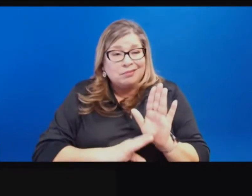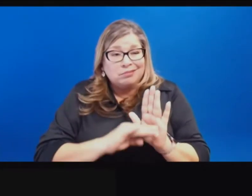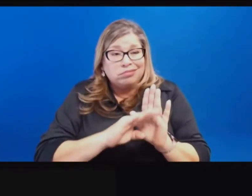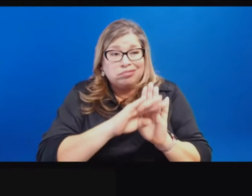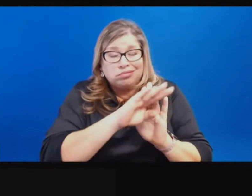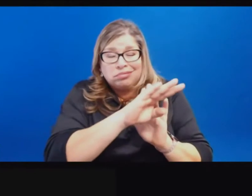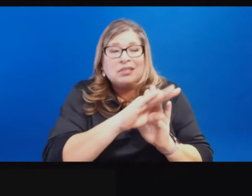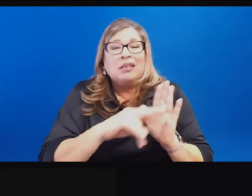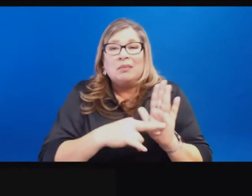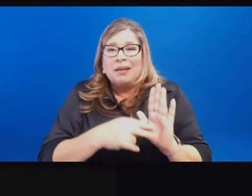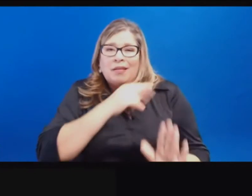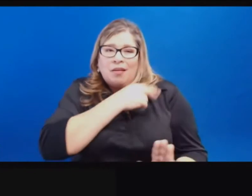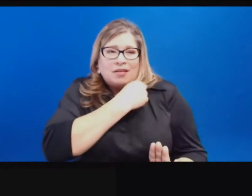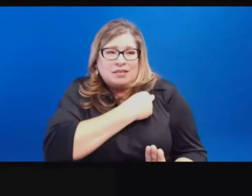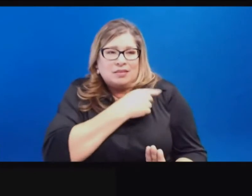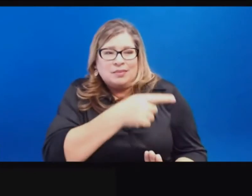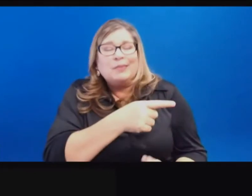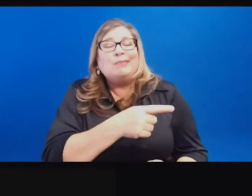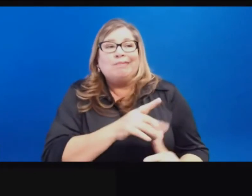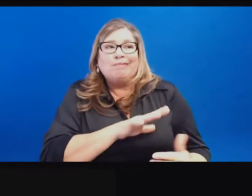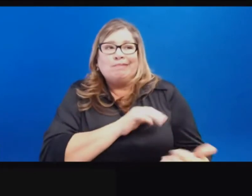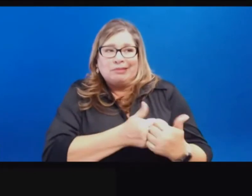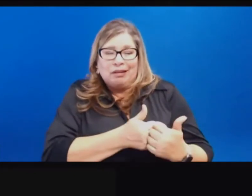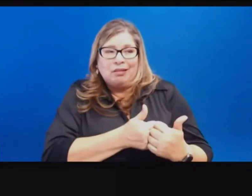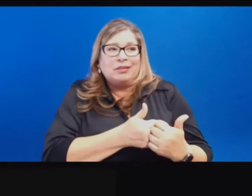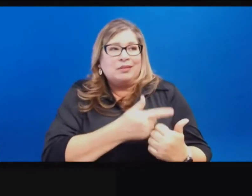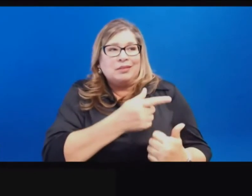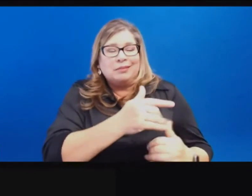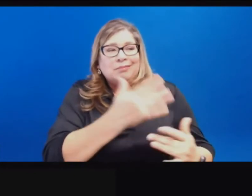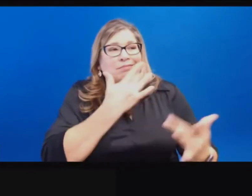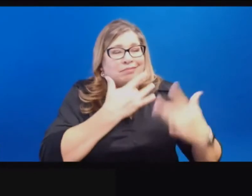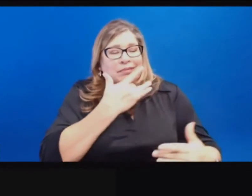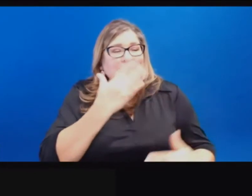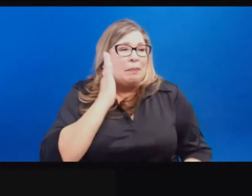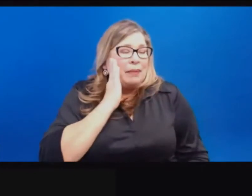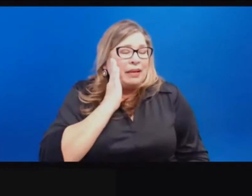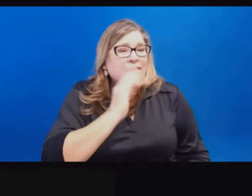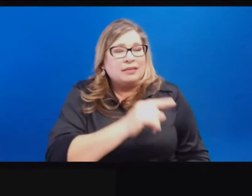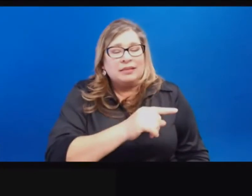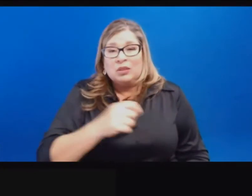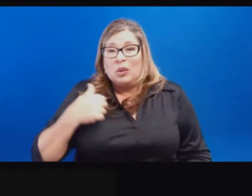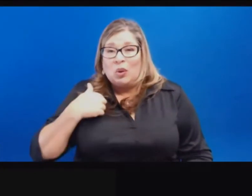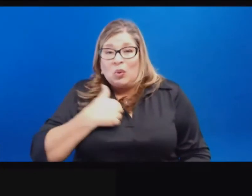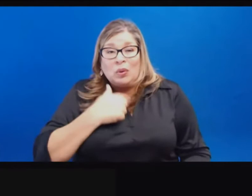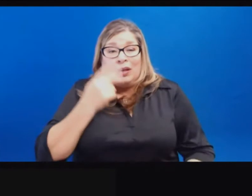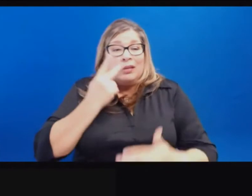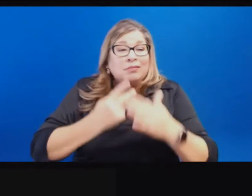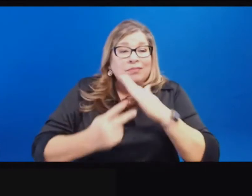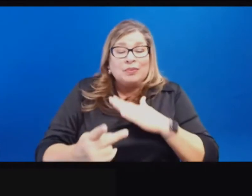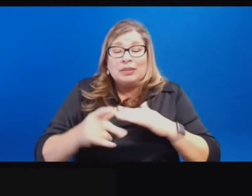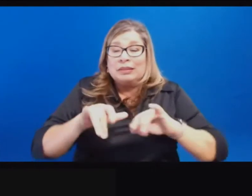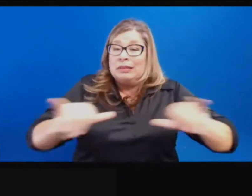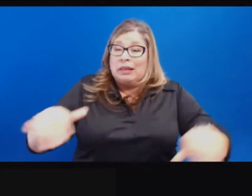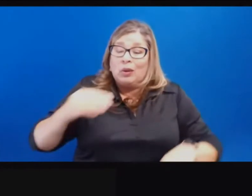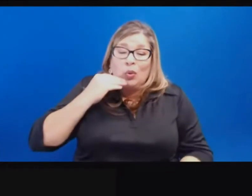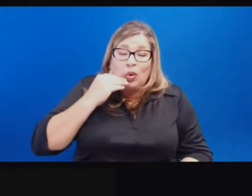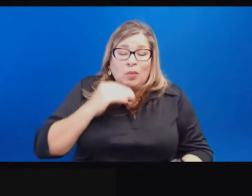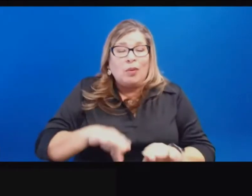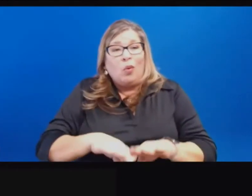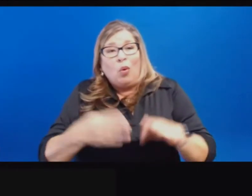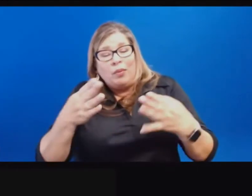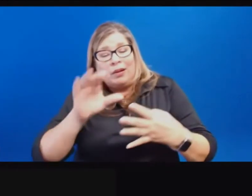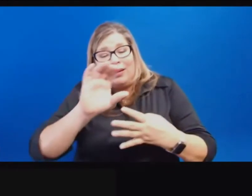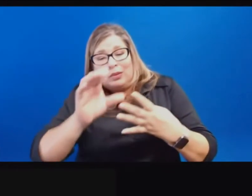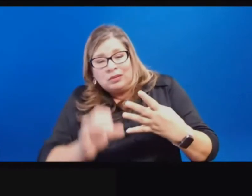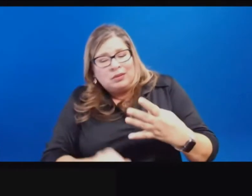But we designed this order really around hospital projections, not case projections. And so that leads to